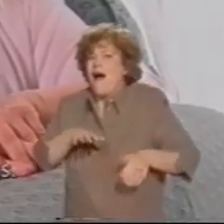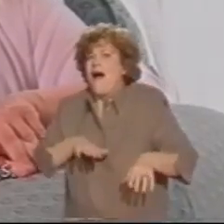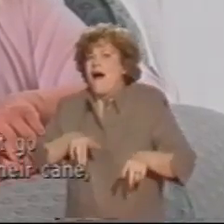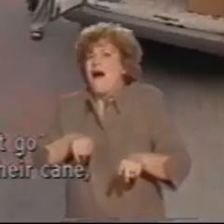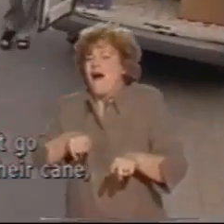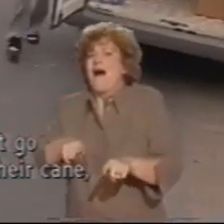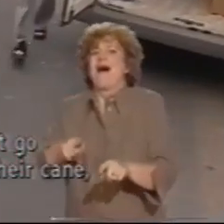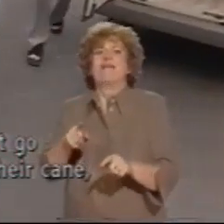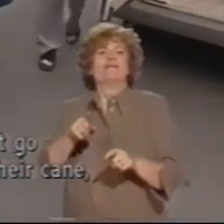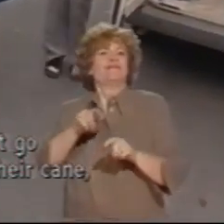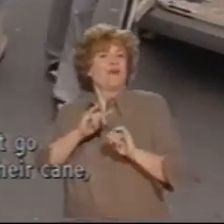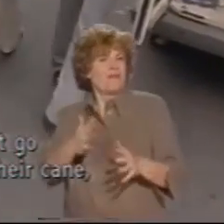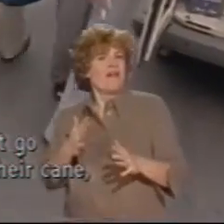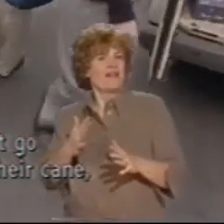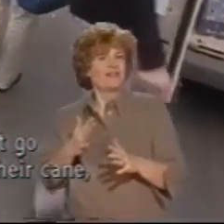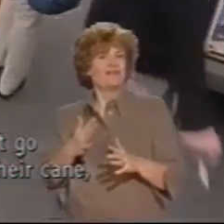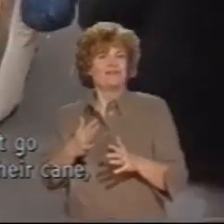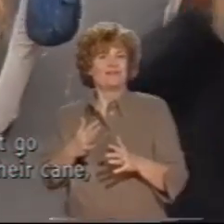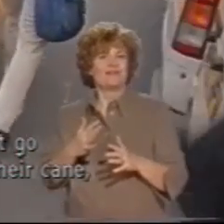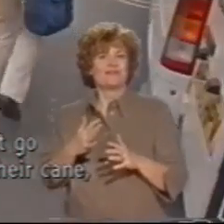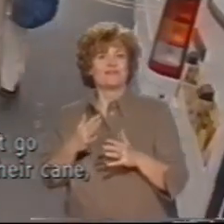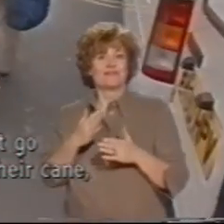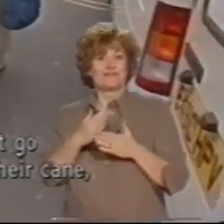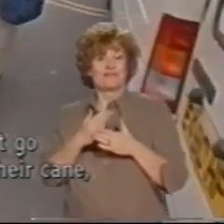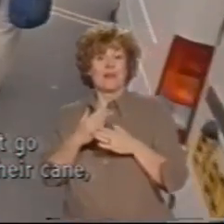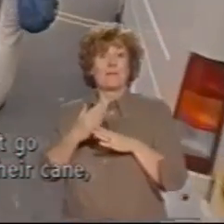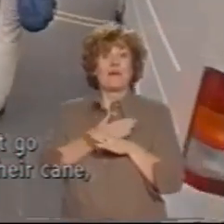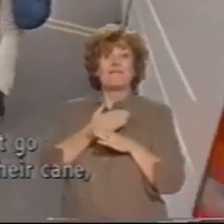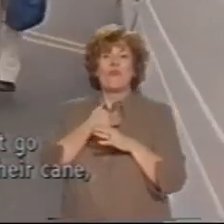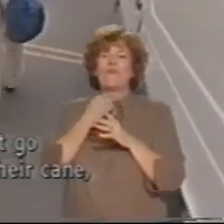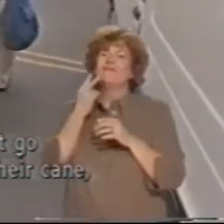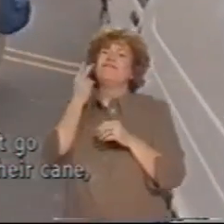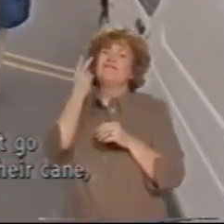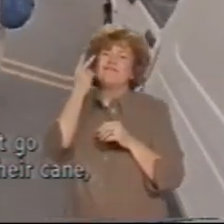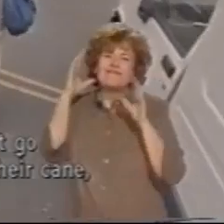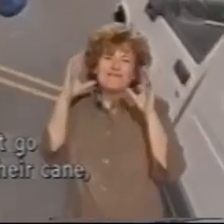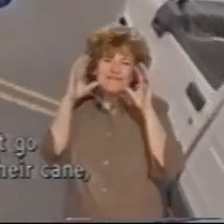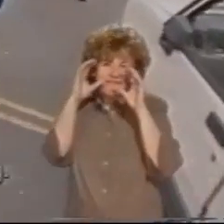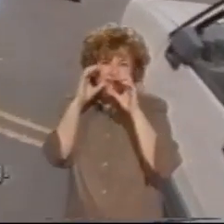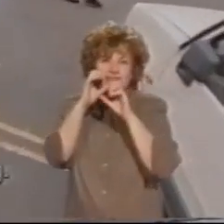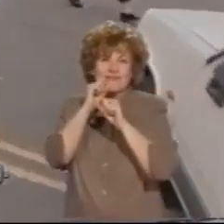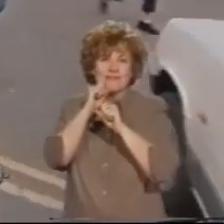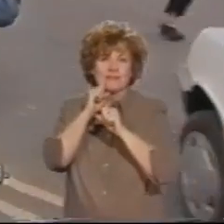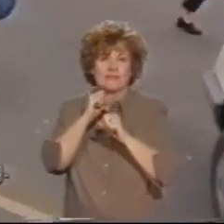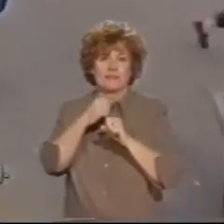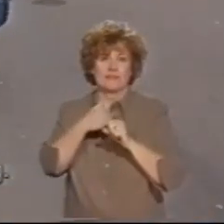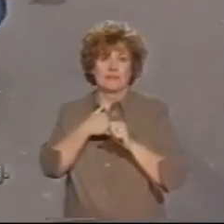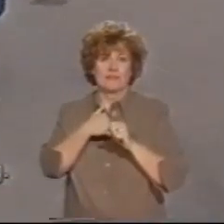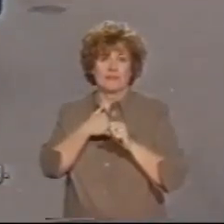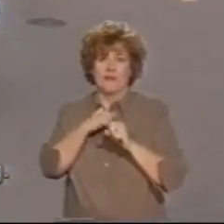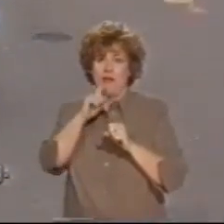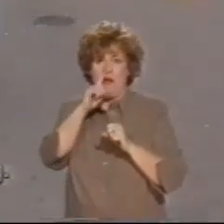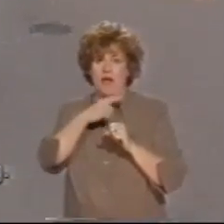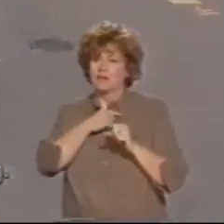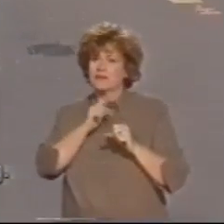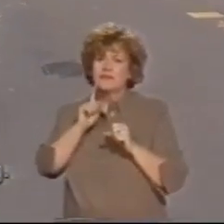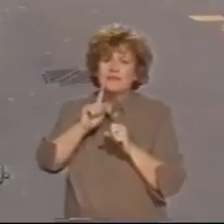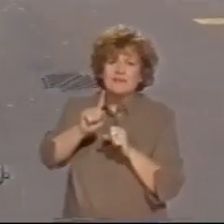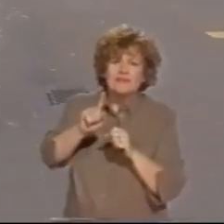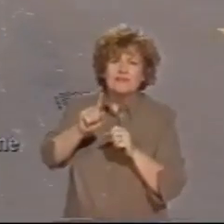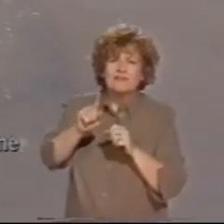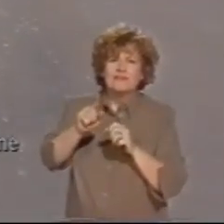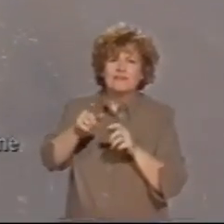had had this sight loss. And, you know, you can't go up to somebody and stroke their cane, but you can go up and stroke a guide dog. Good